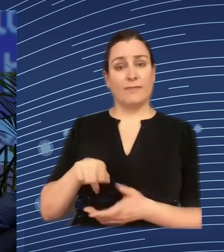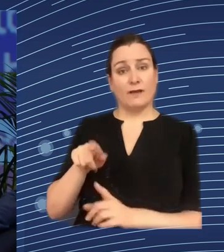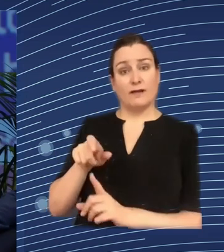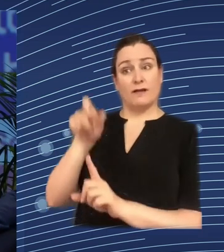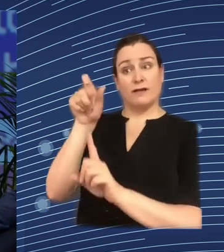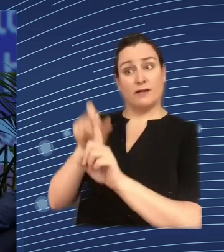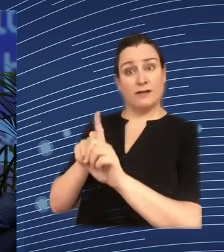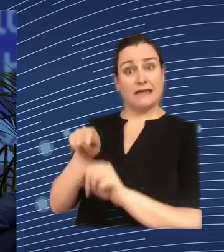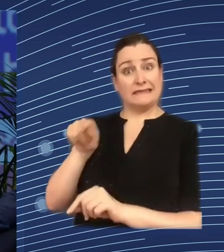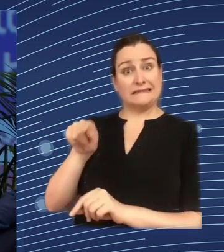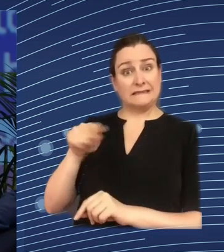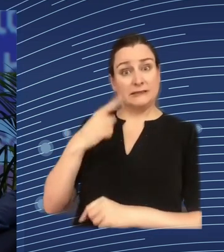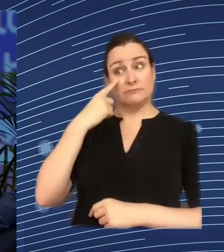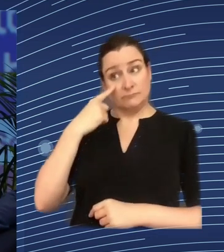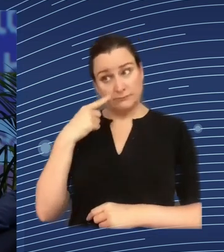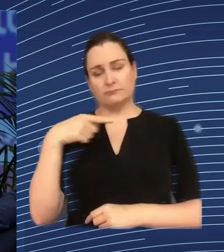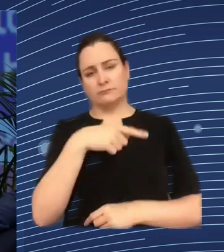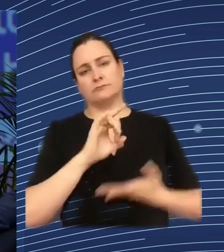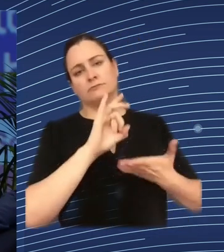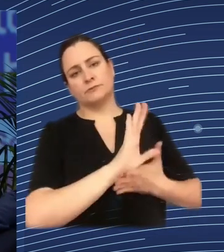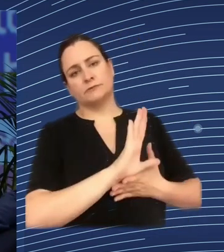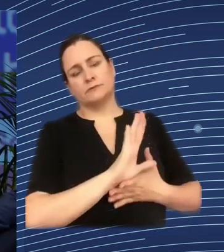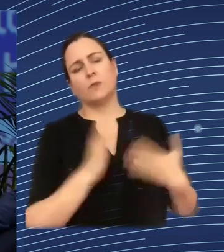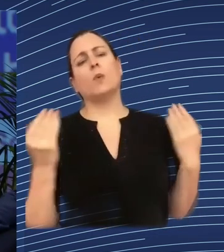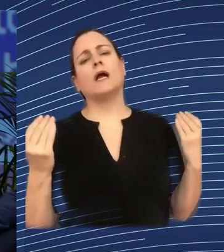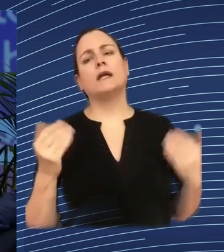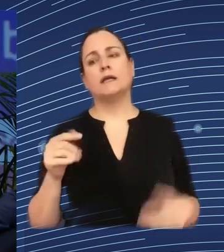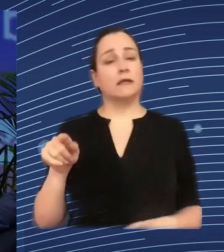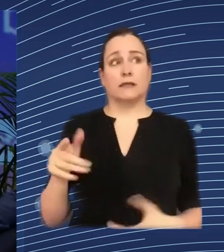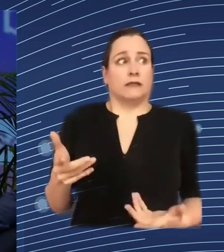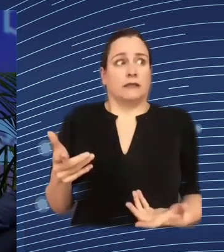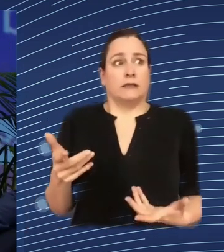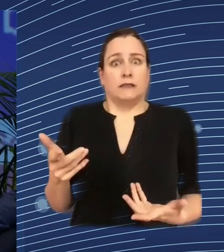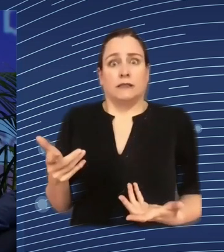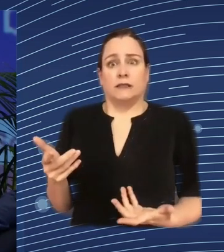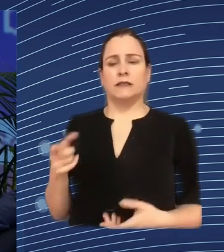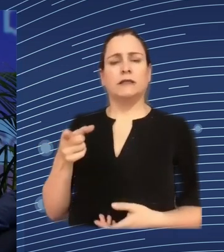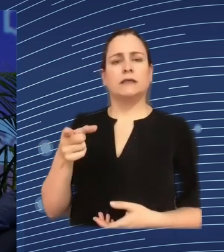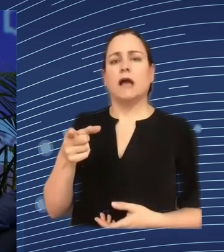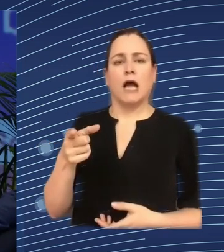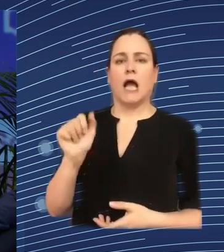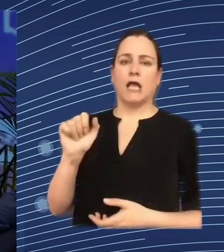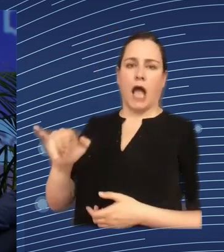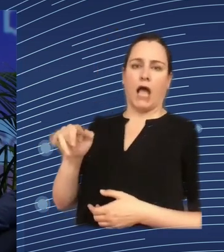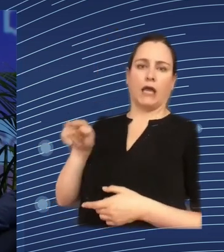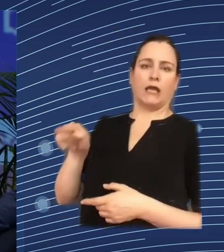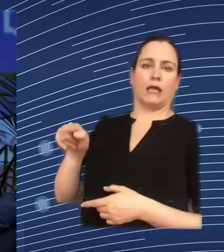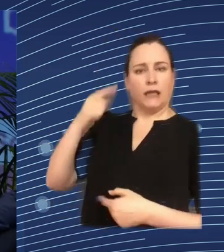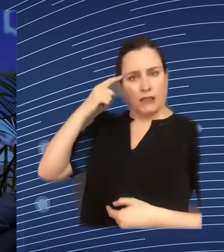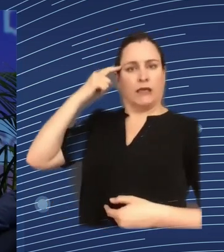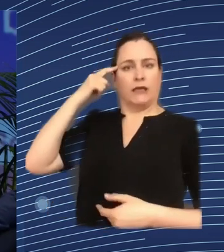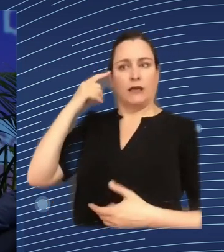of why this worker was flagged and the case was adjourned and eventually somebody had to be beamed in live